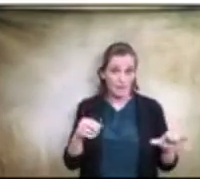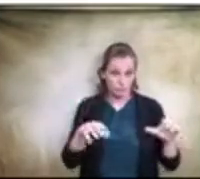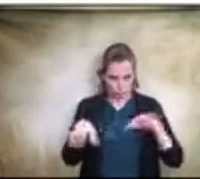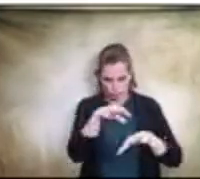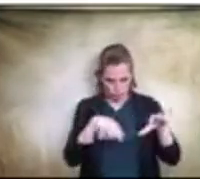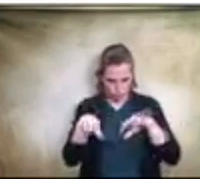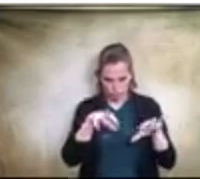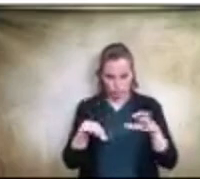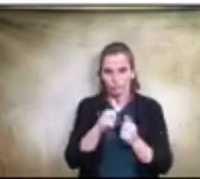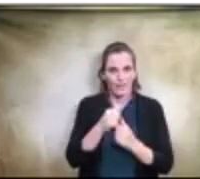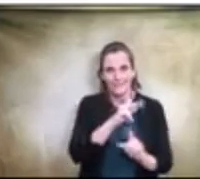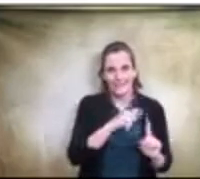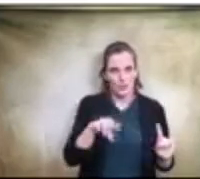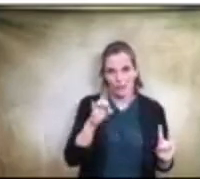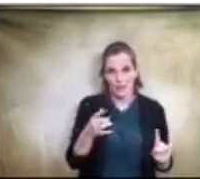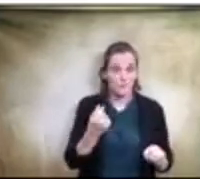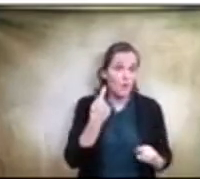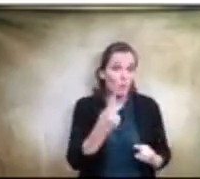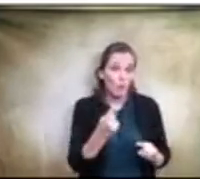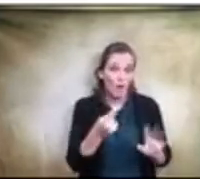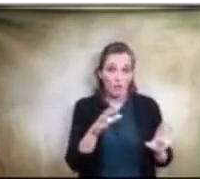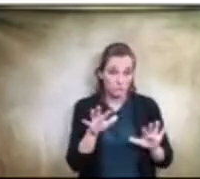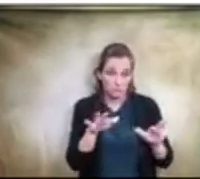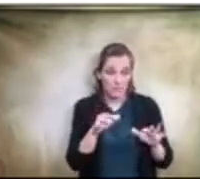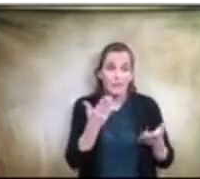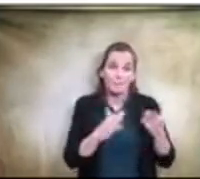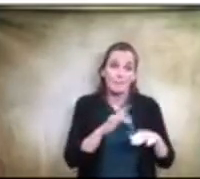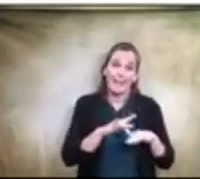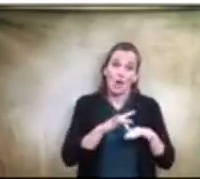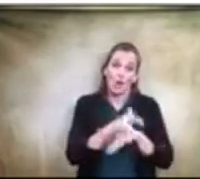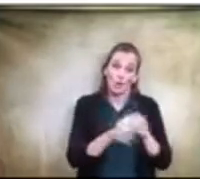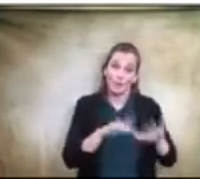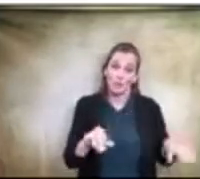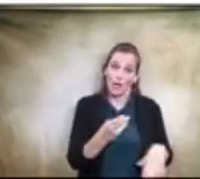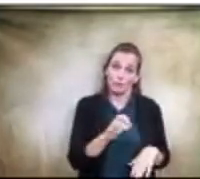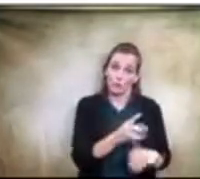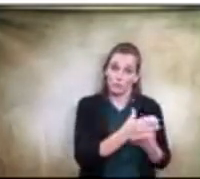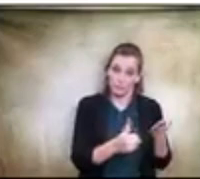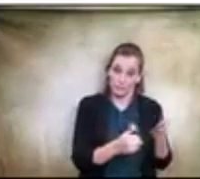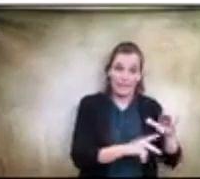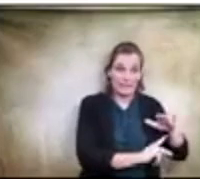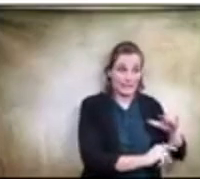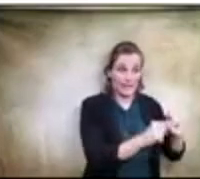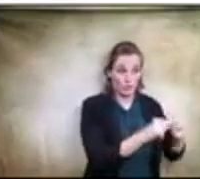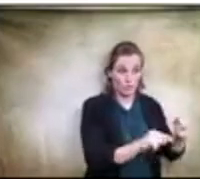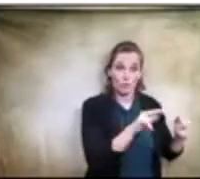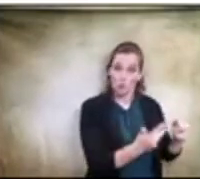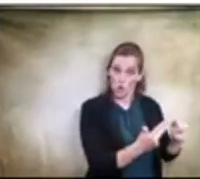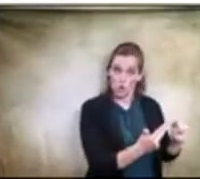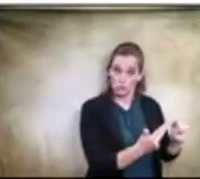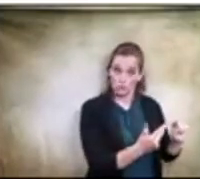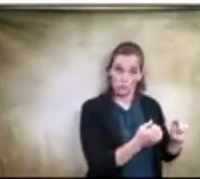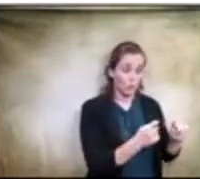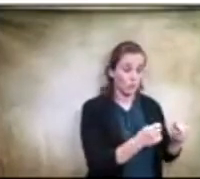One configuration could be an early childhood component where you have maybe kindergarten through grade two, you have an